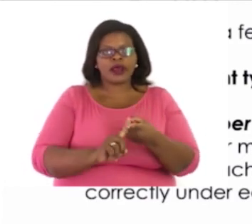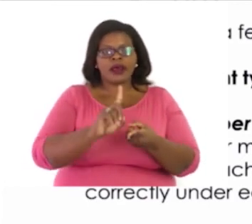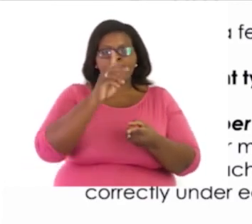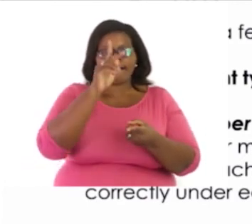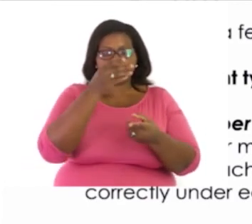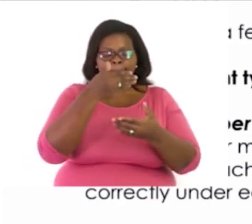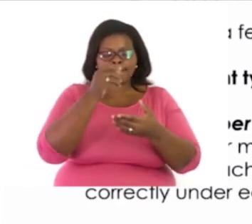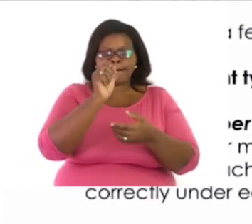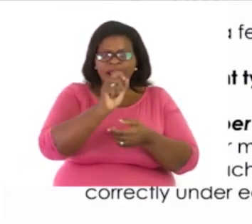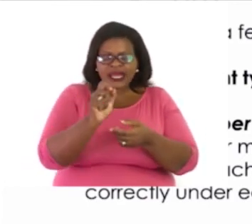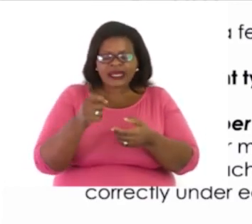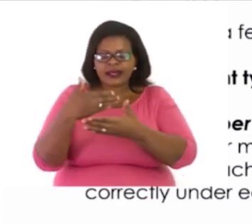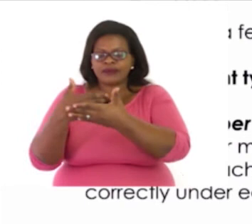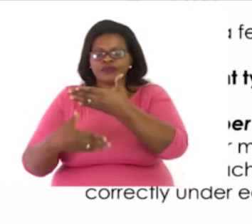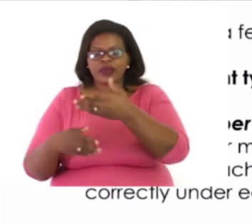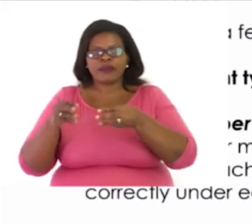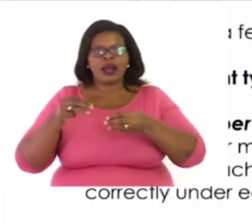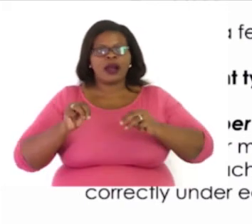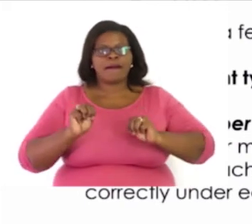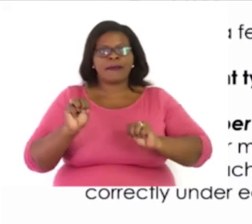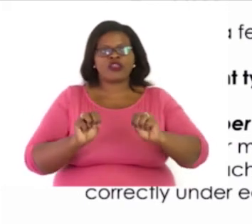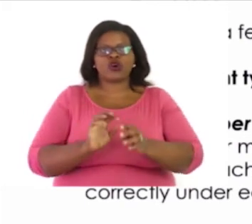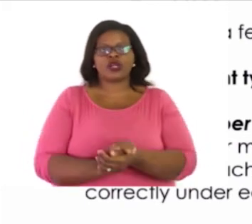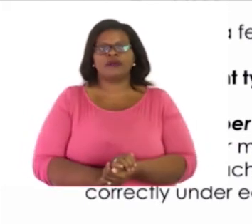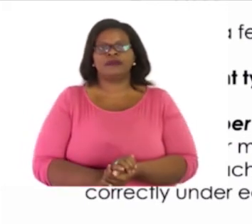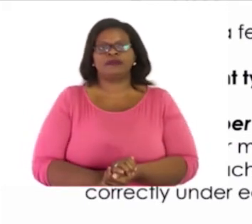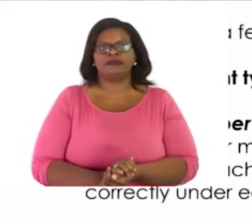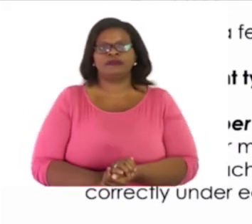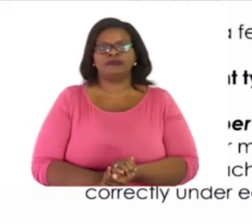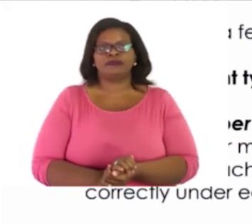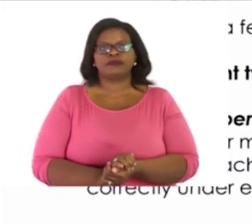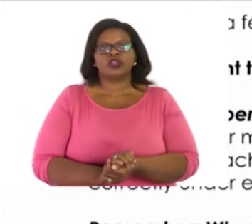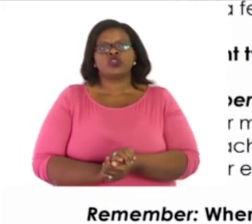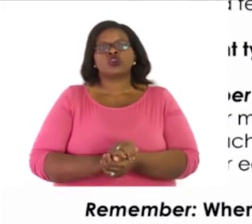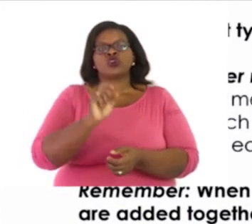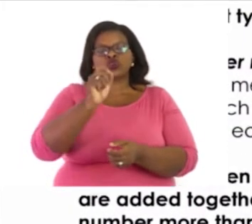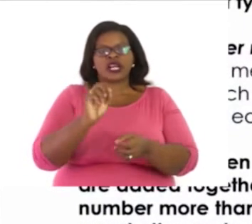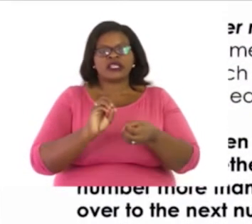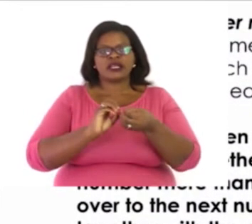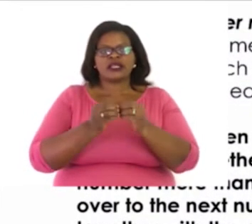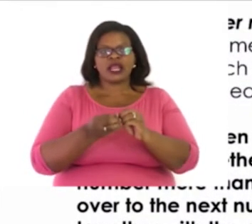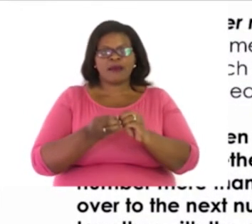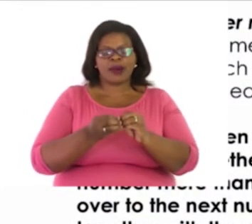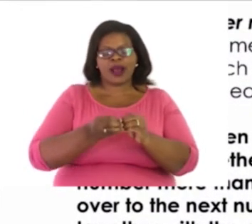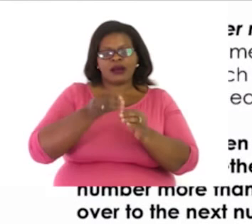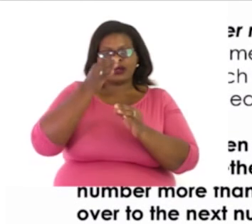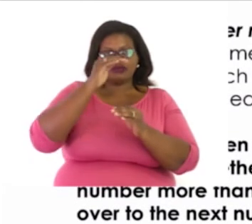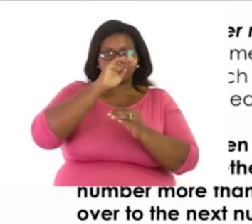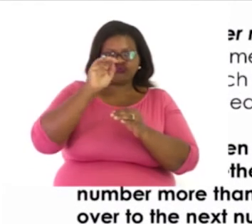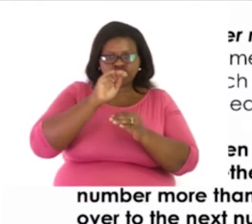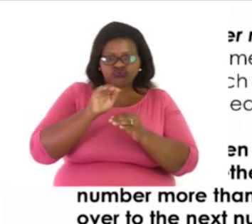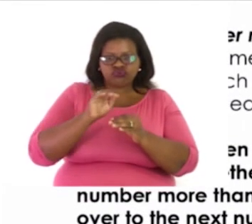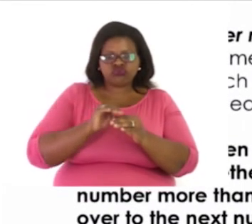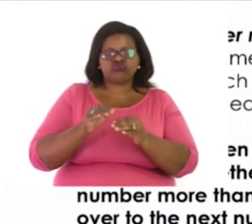pen and paper mode are the methods where we write numbers underneath each other. And here, we should always make